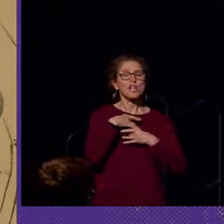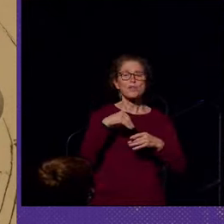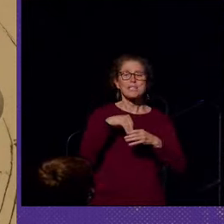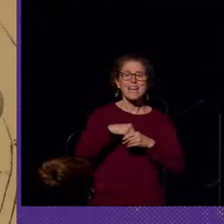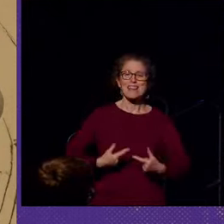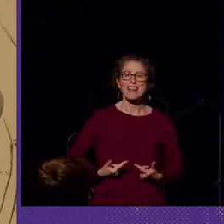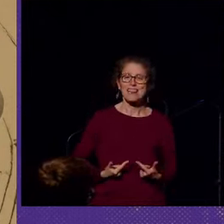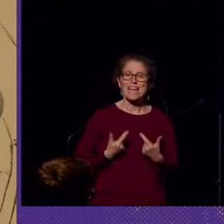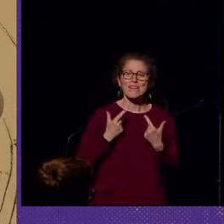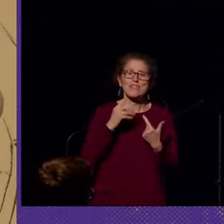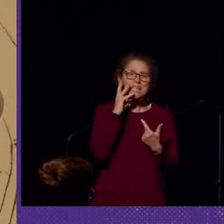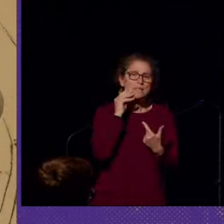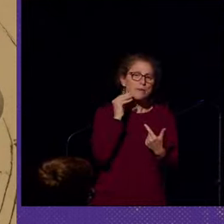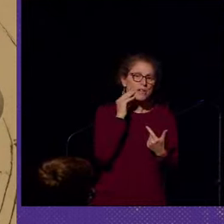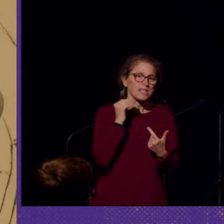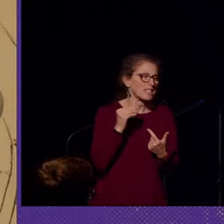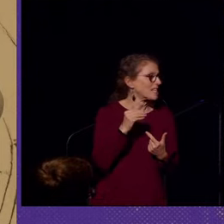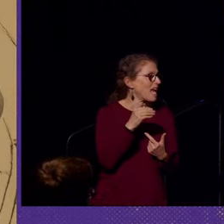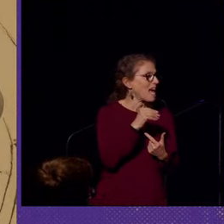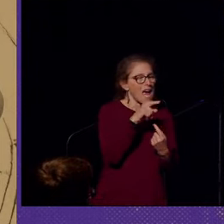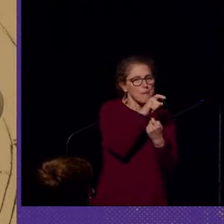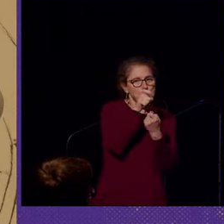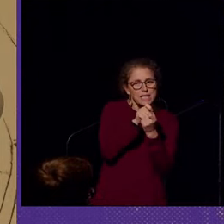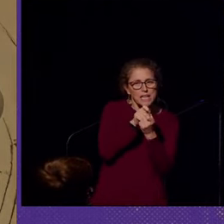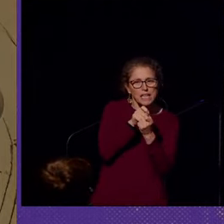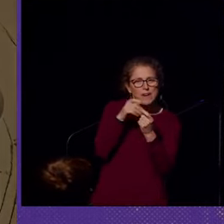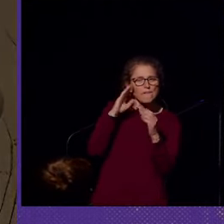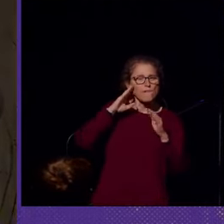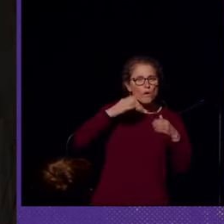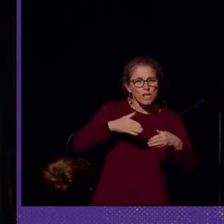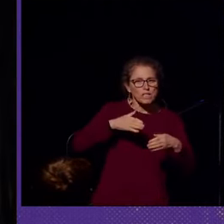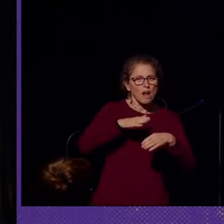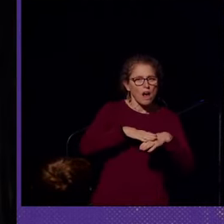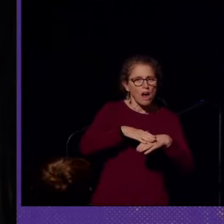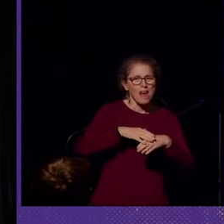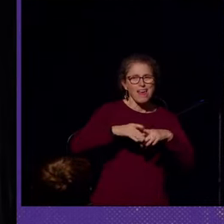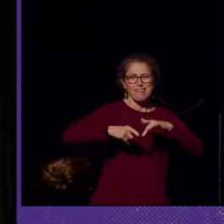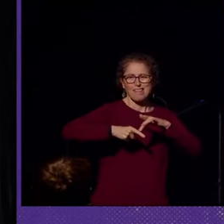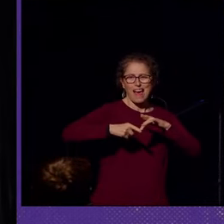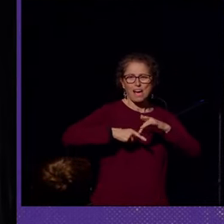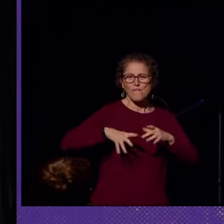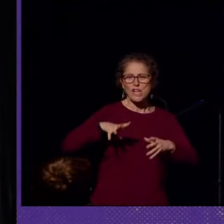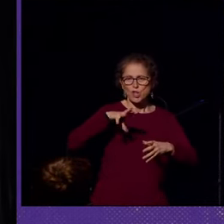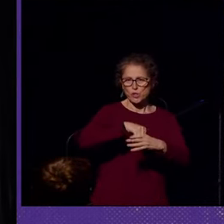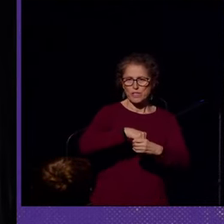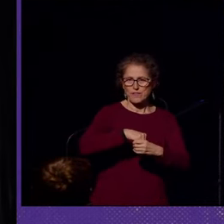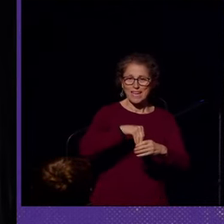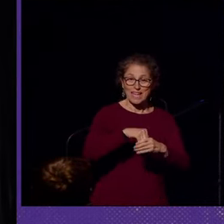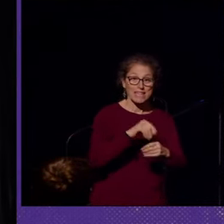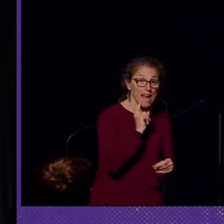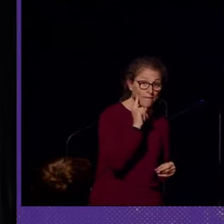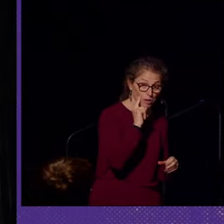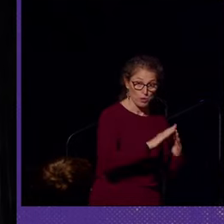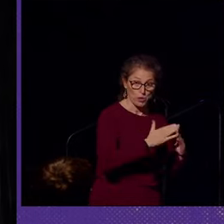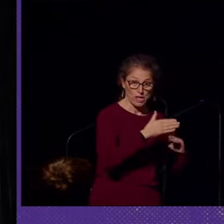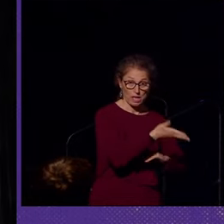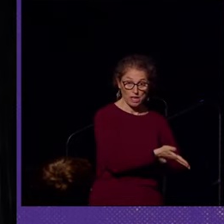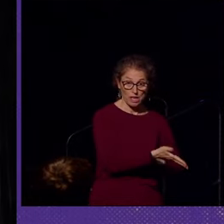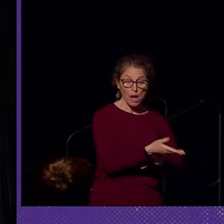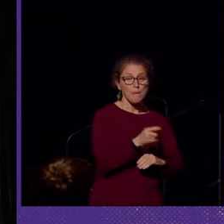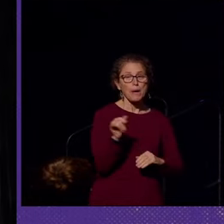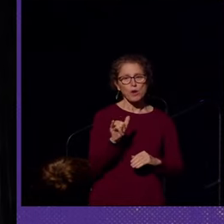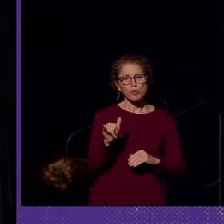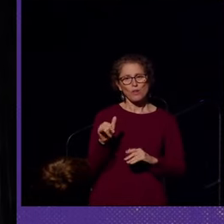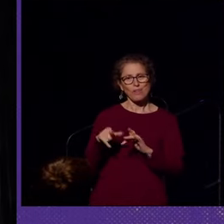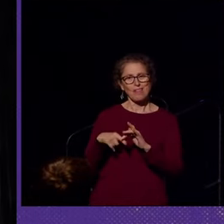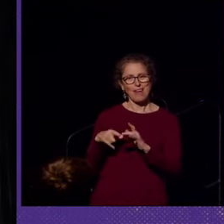experiences and particularly focused on the lack of inclusivity in the deaf community but